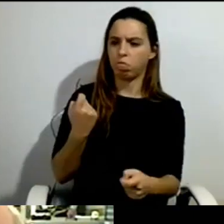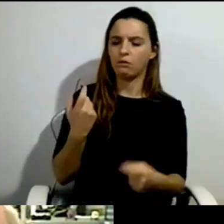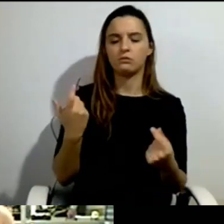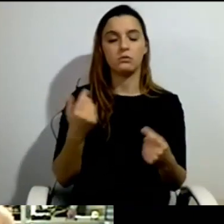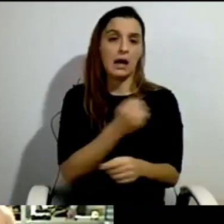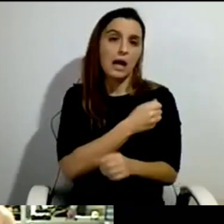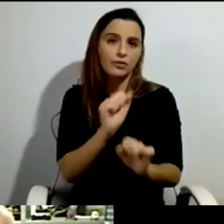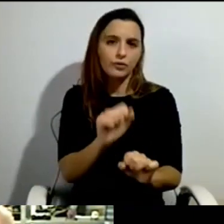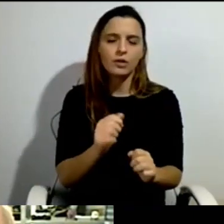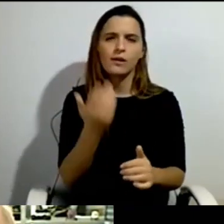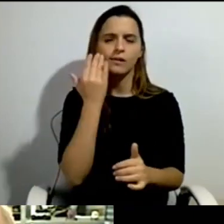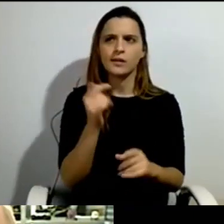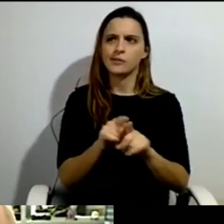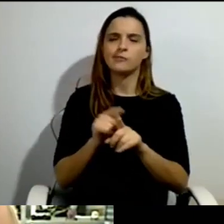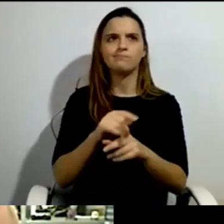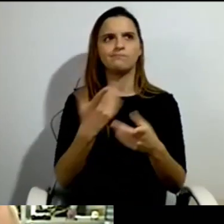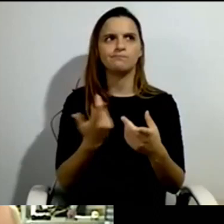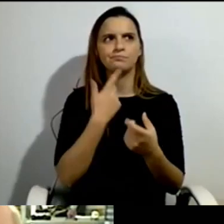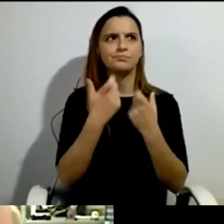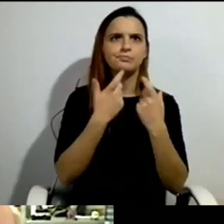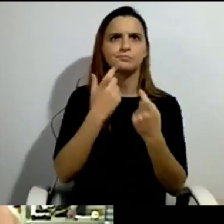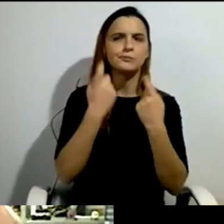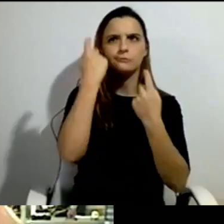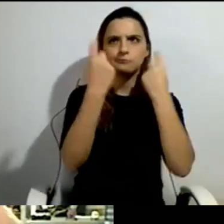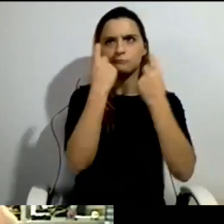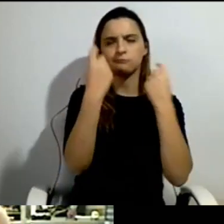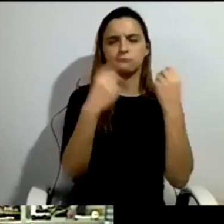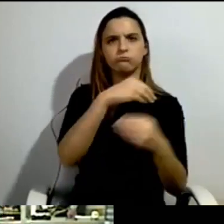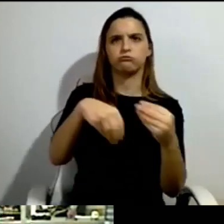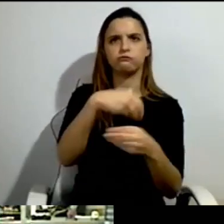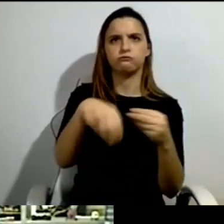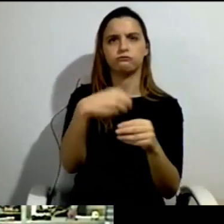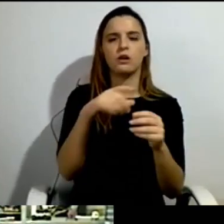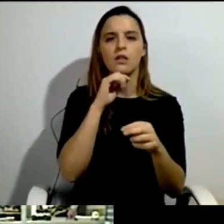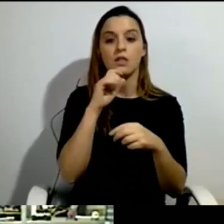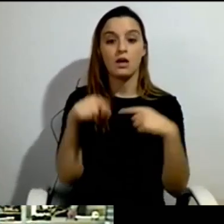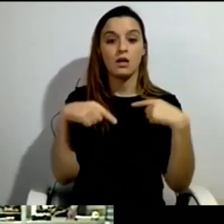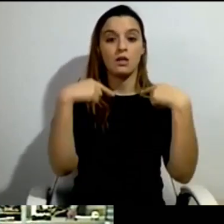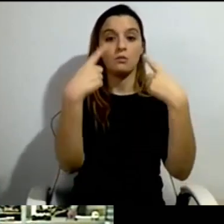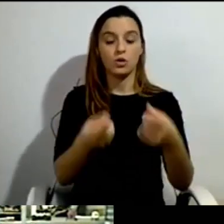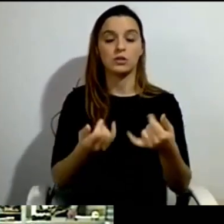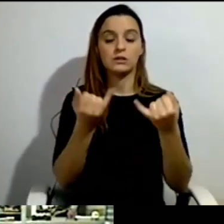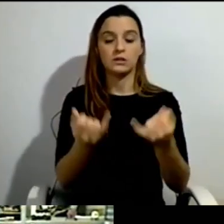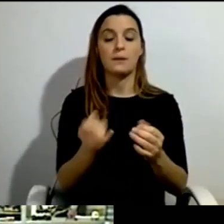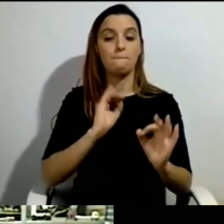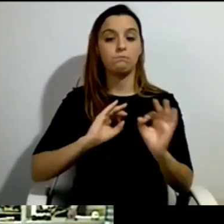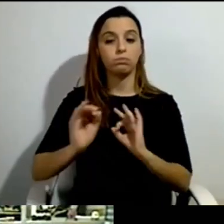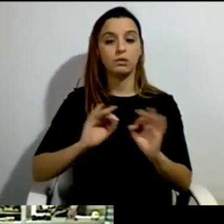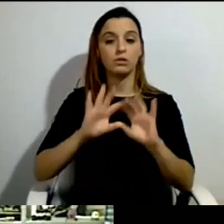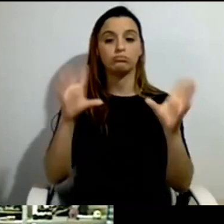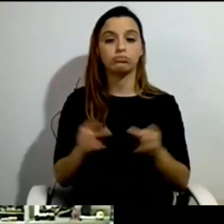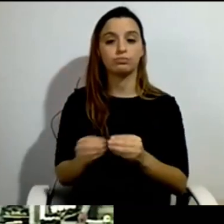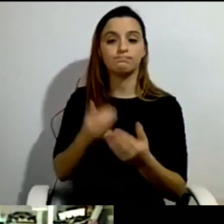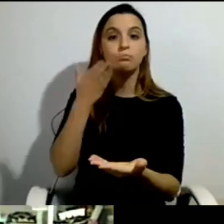propose to the politicians a fixed measurement scale that we